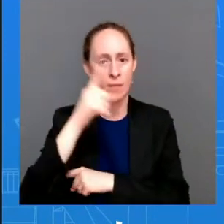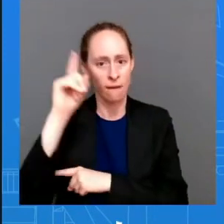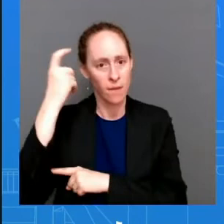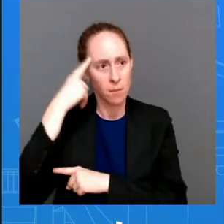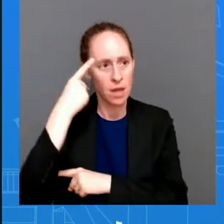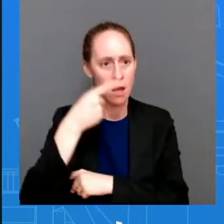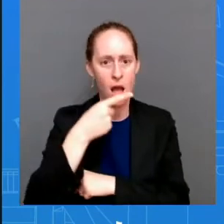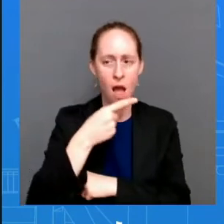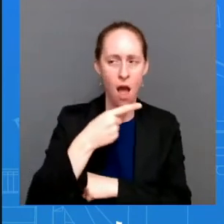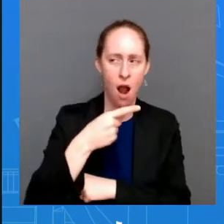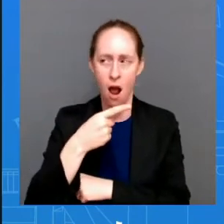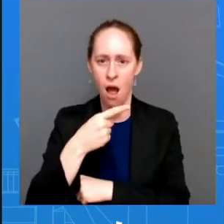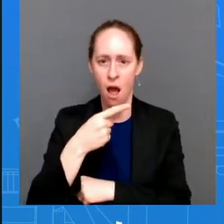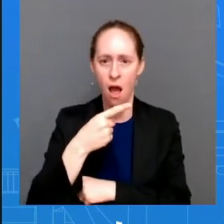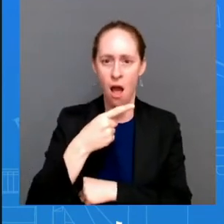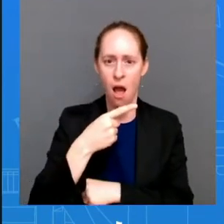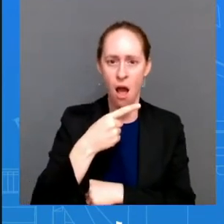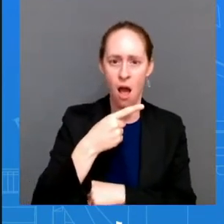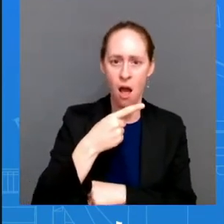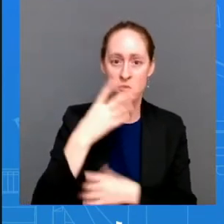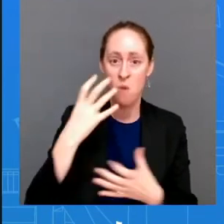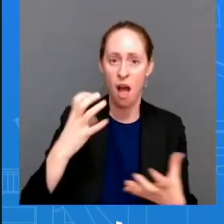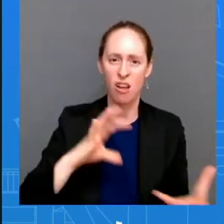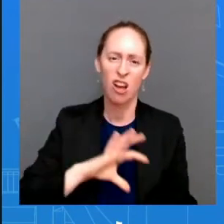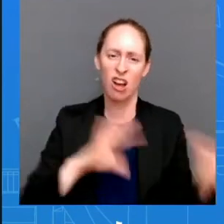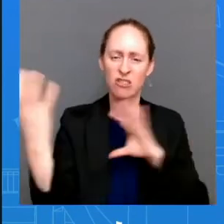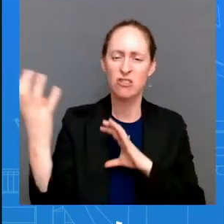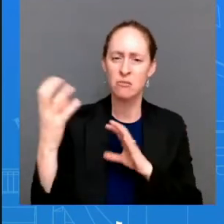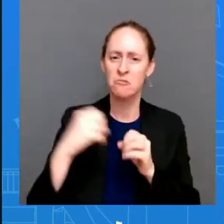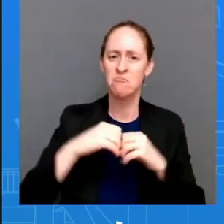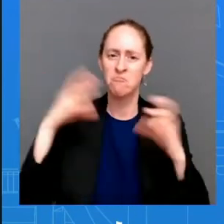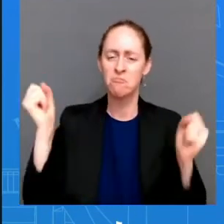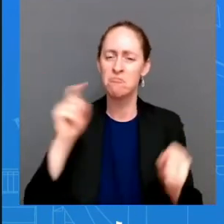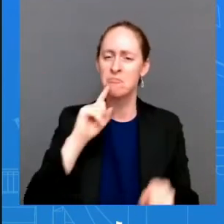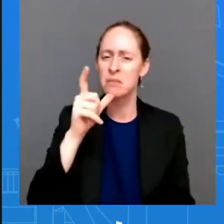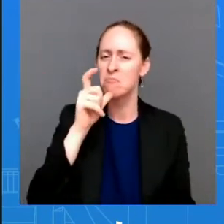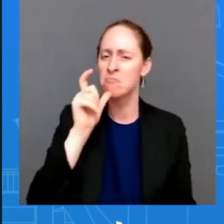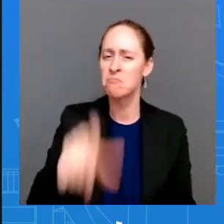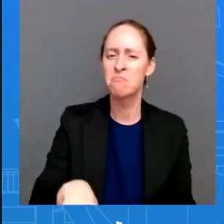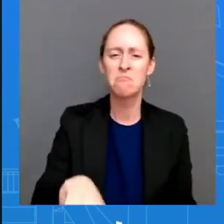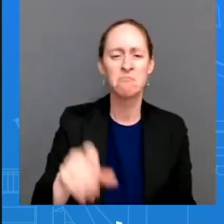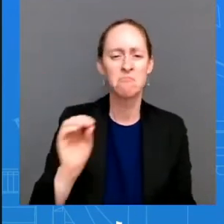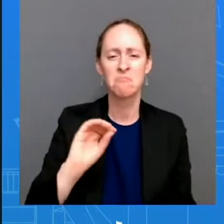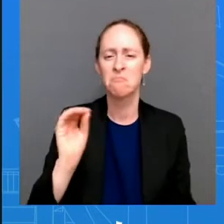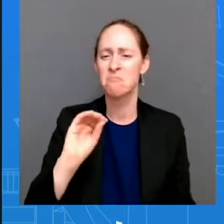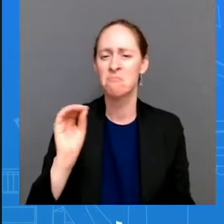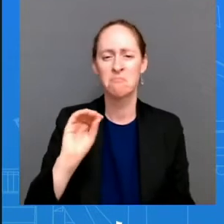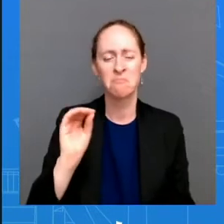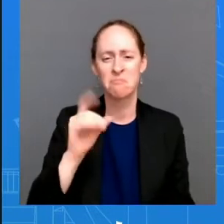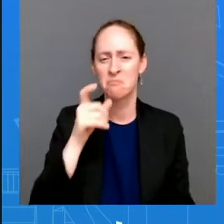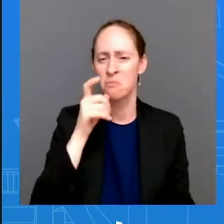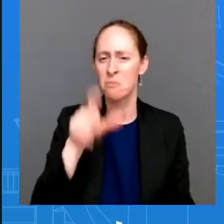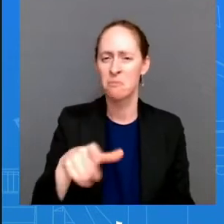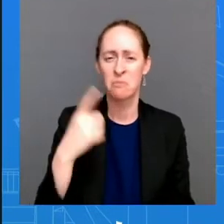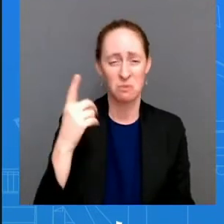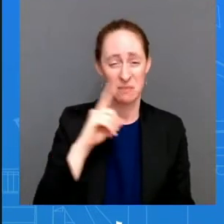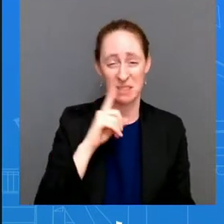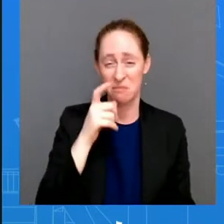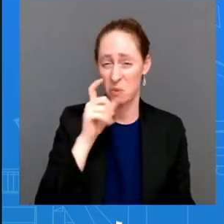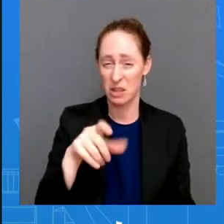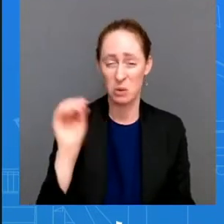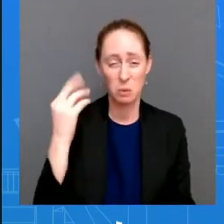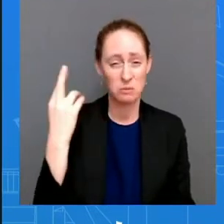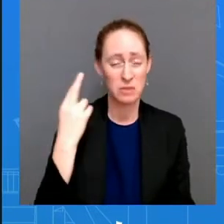as a a pretext uh for a crisis uh this is uh there is there is uh there is no change